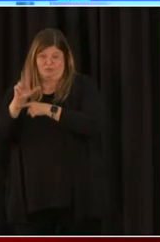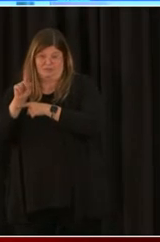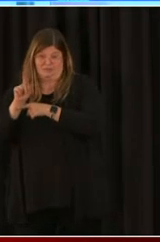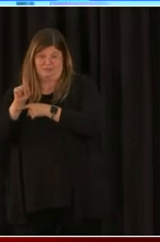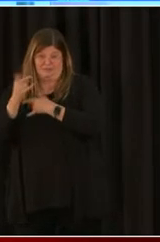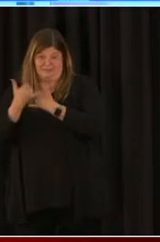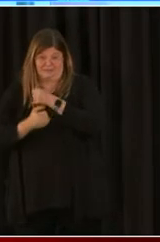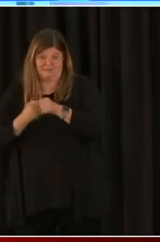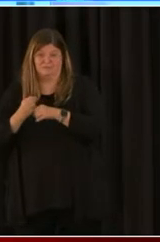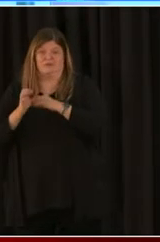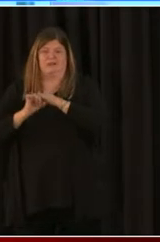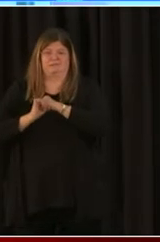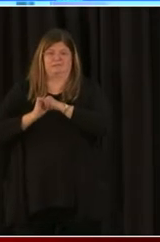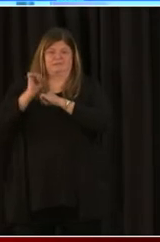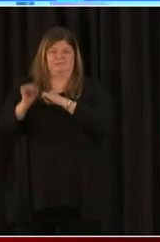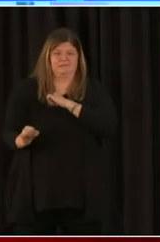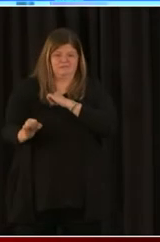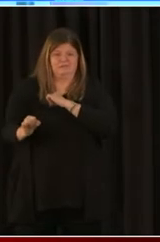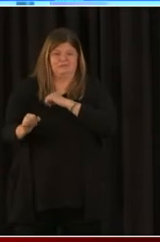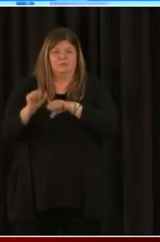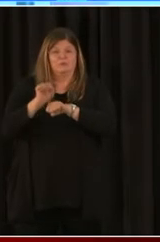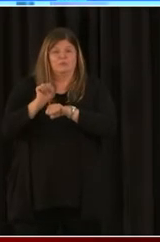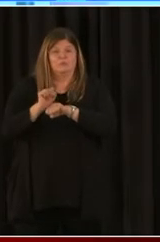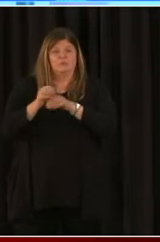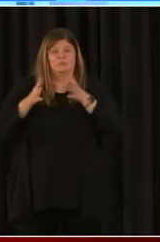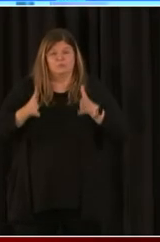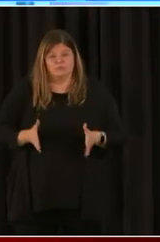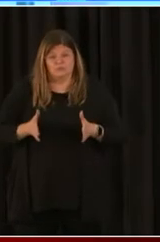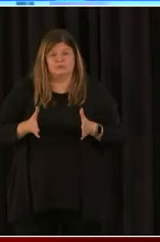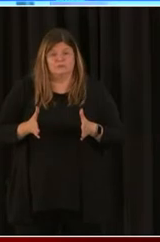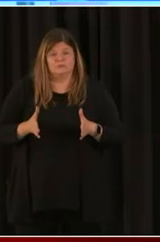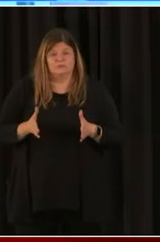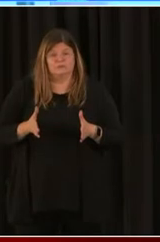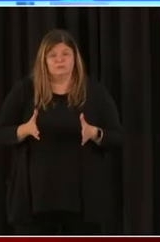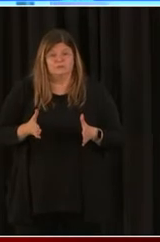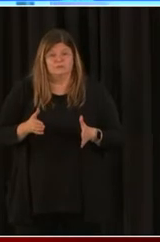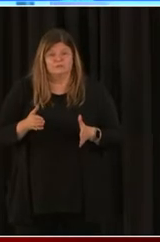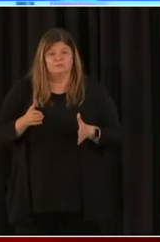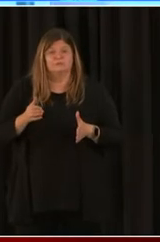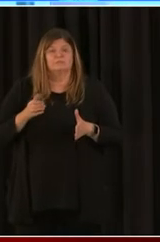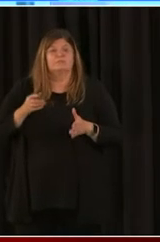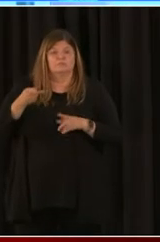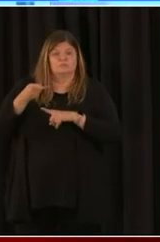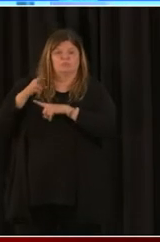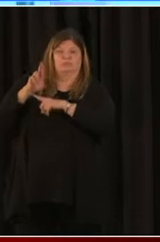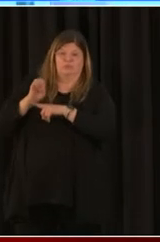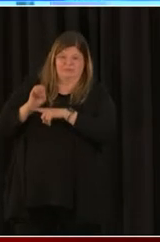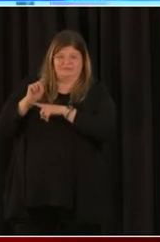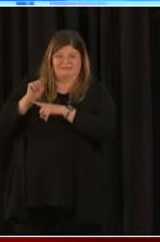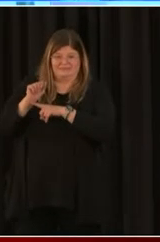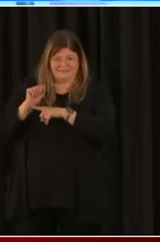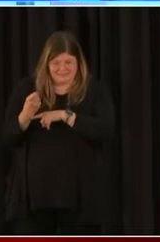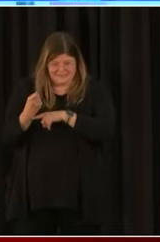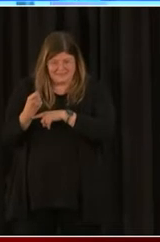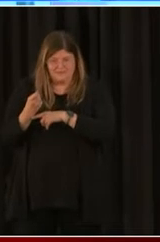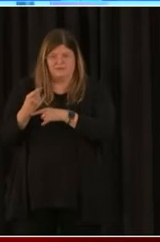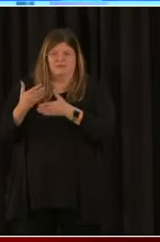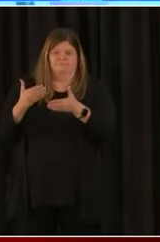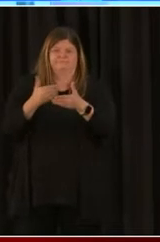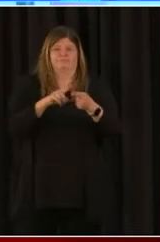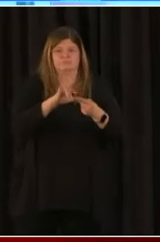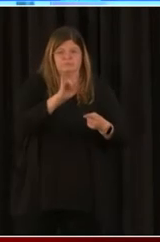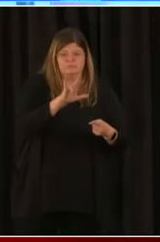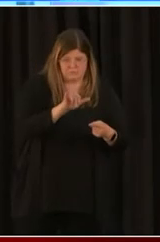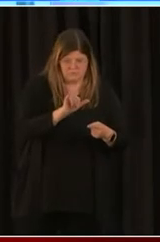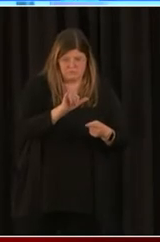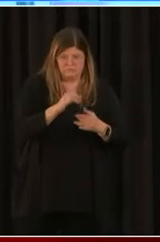the employee retention tax credit through July 31 of this year. And so for now, that's pretty much all